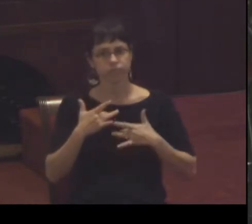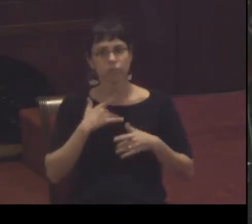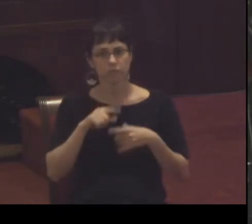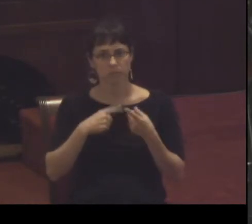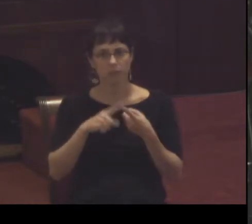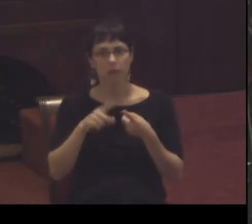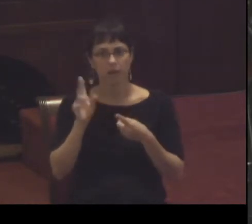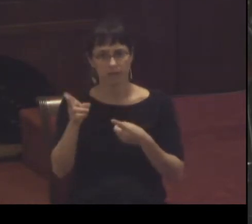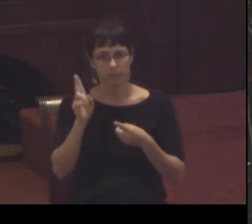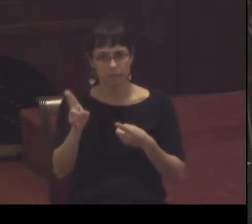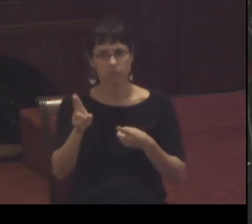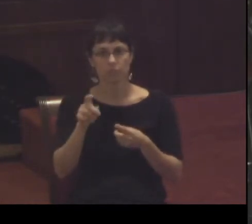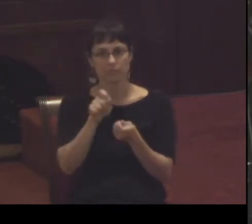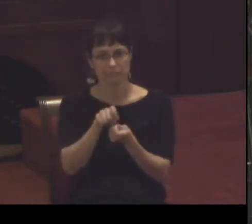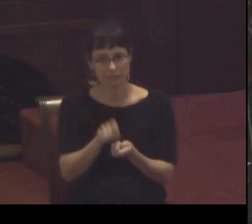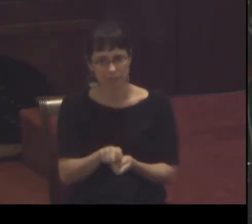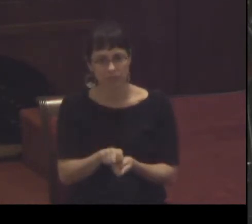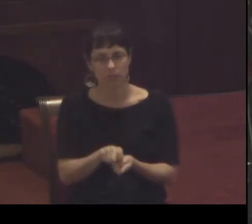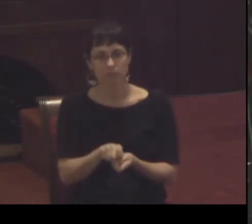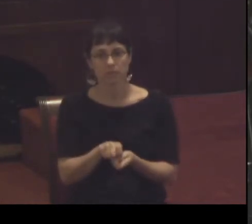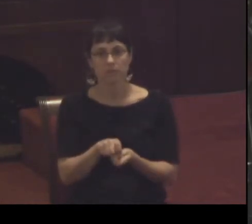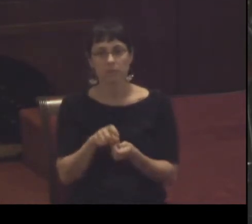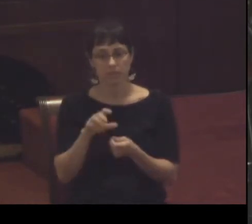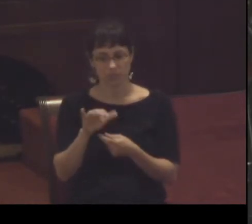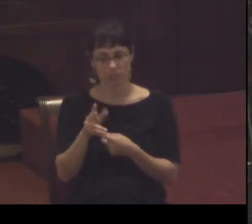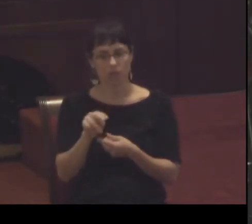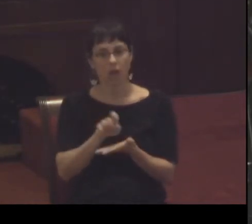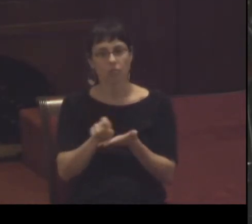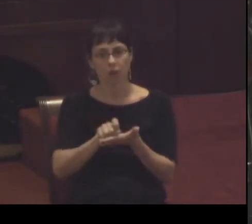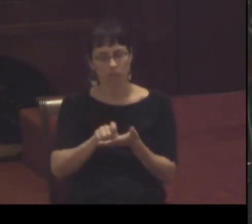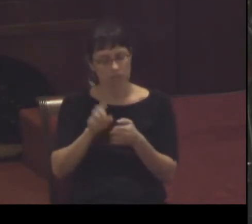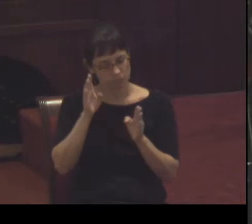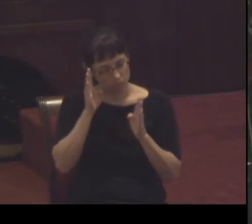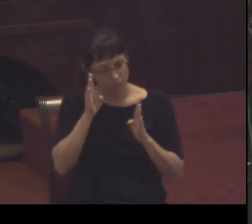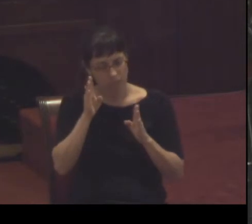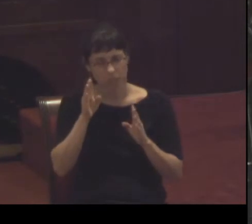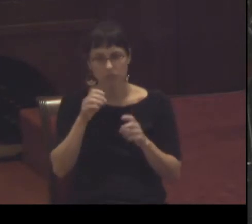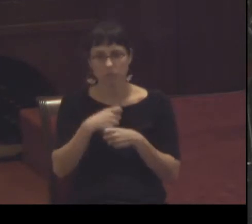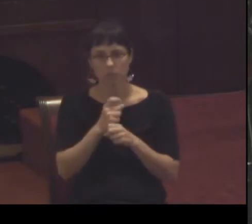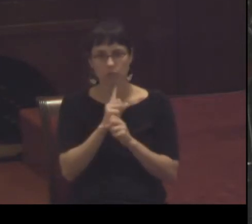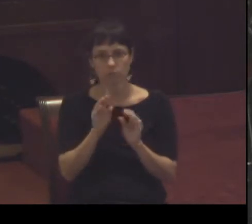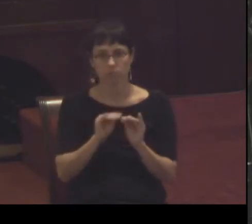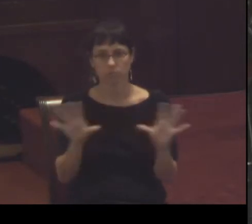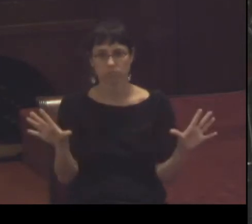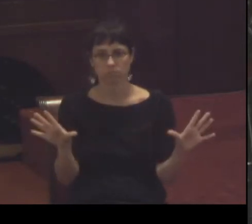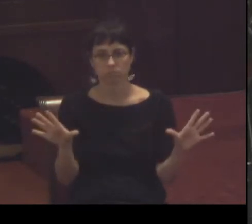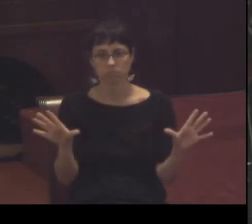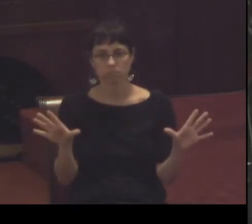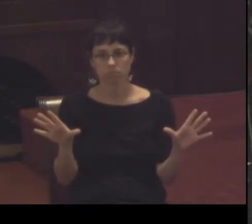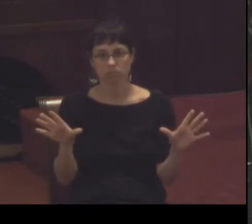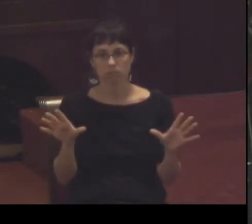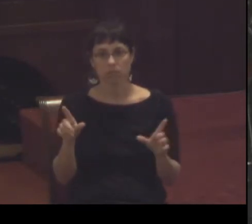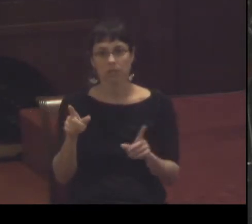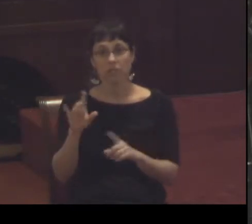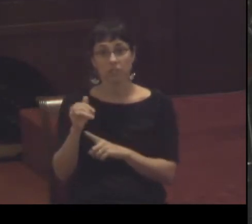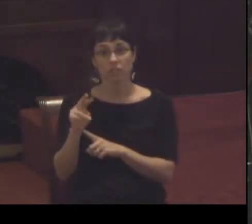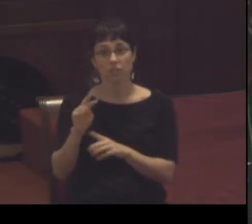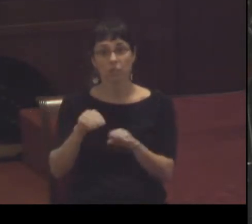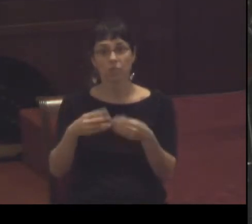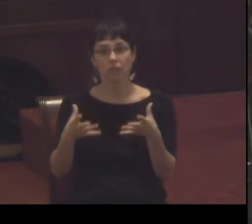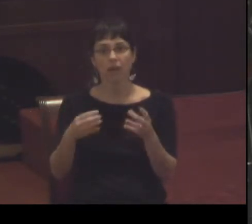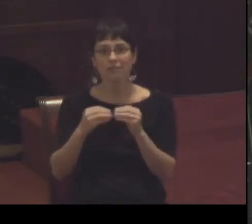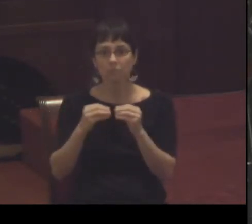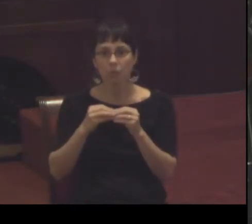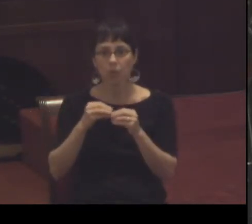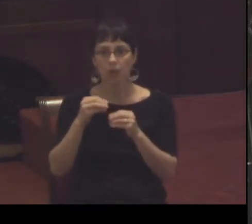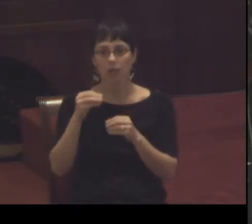details John writes with attention to these details he provides even more geographical markers